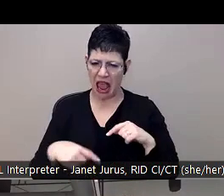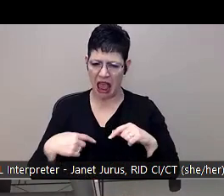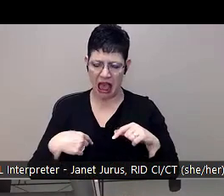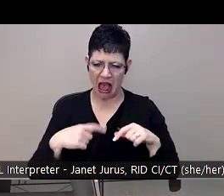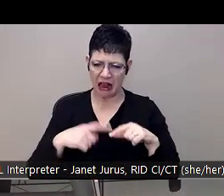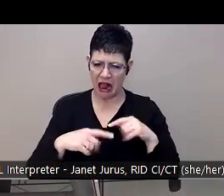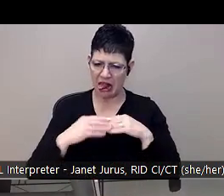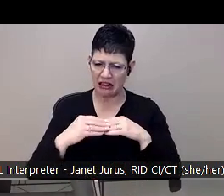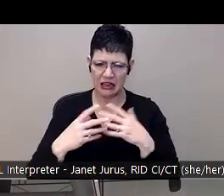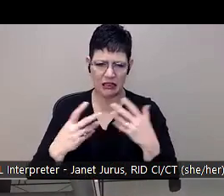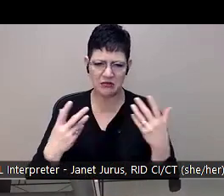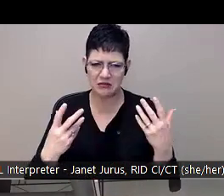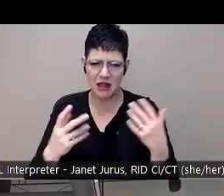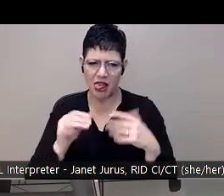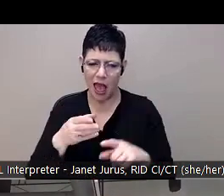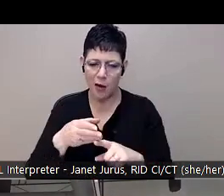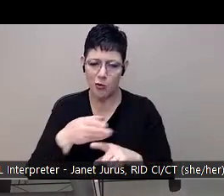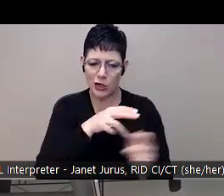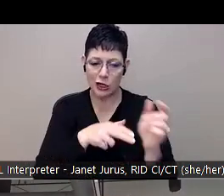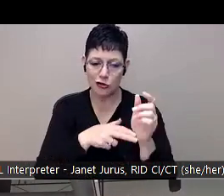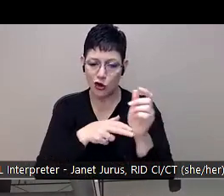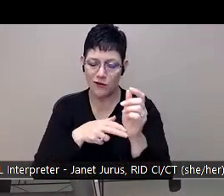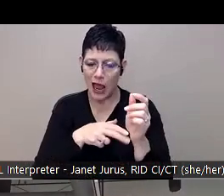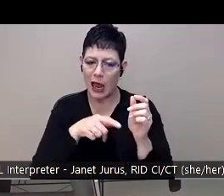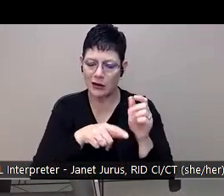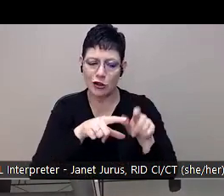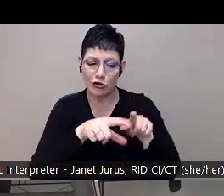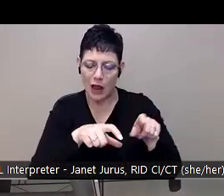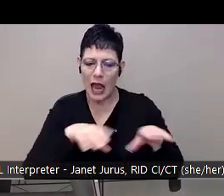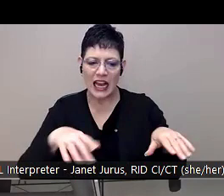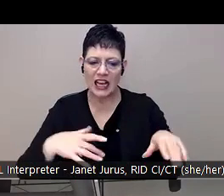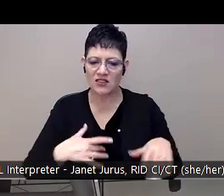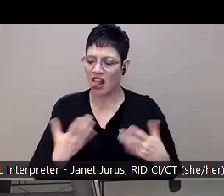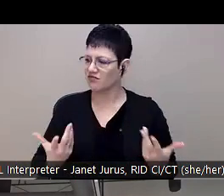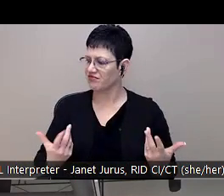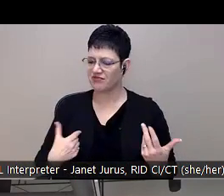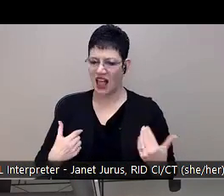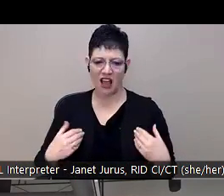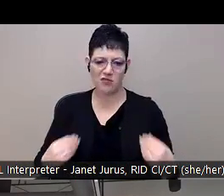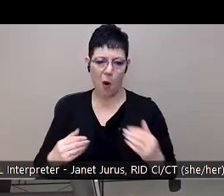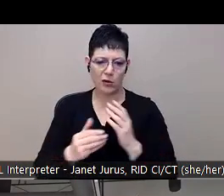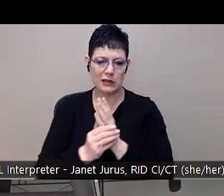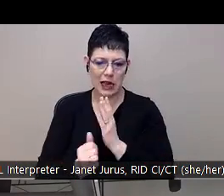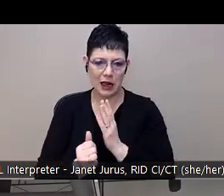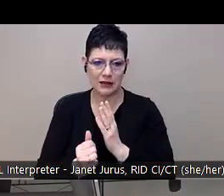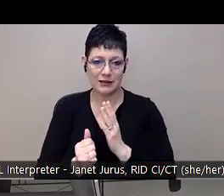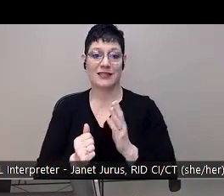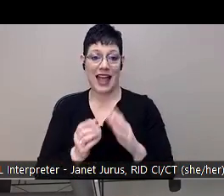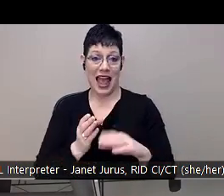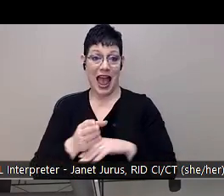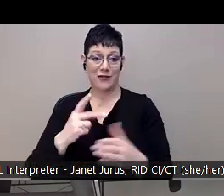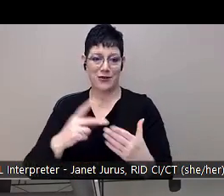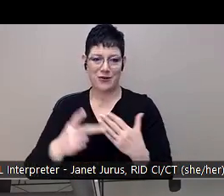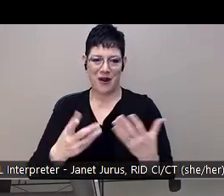that pre-survey widely, it was no, that they didn't feel like they could. So to see the growth in them, um, is really